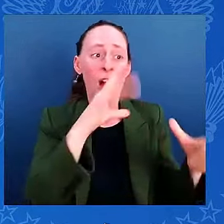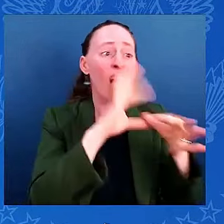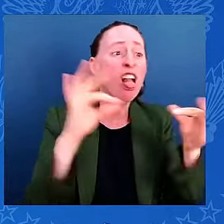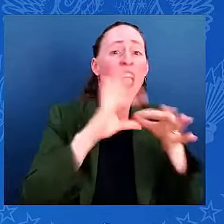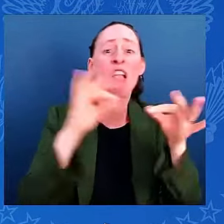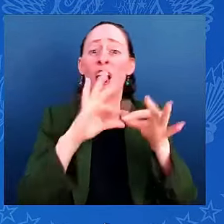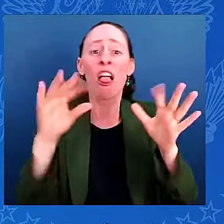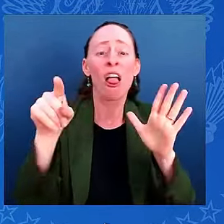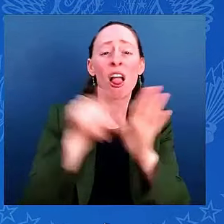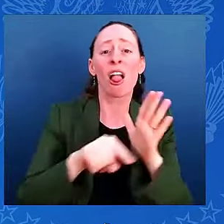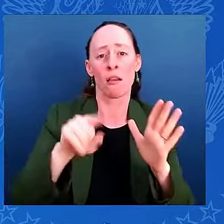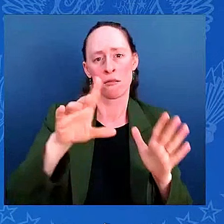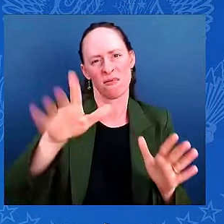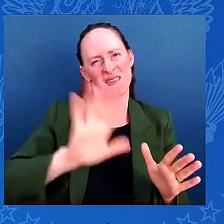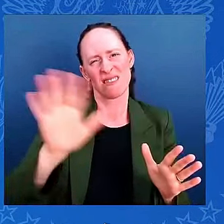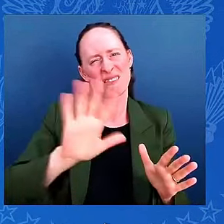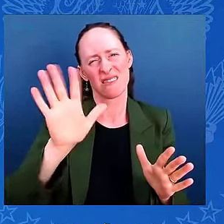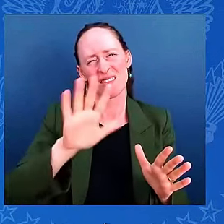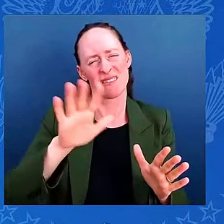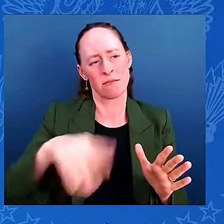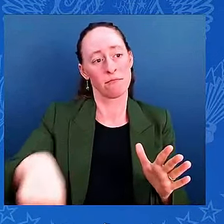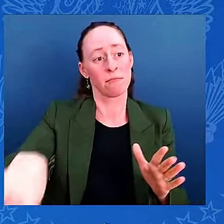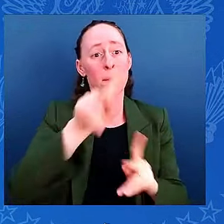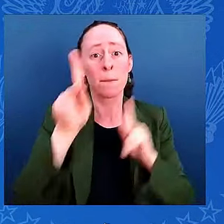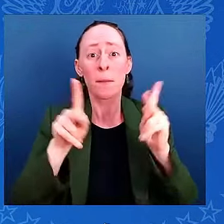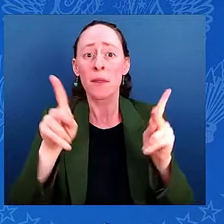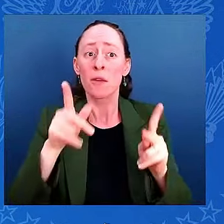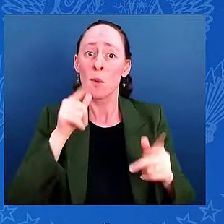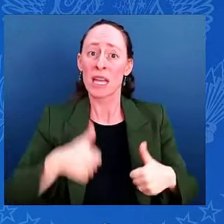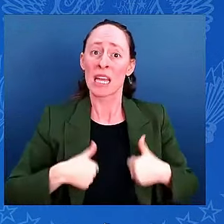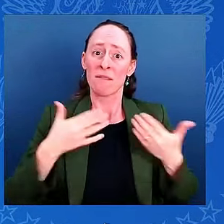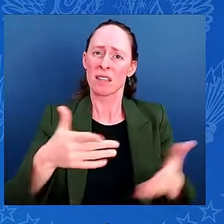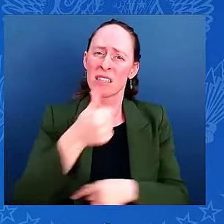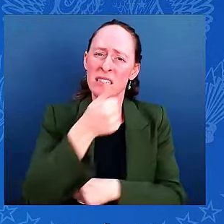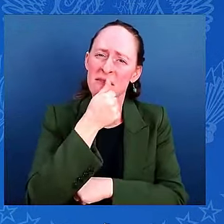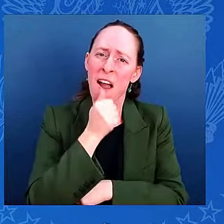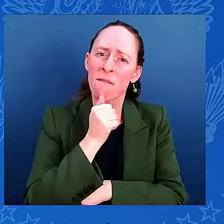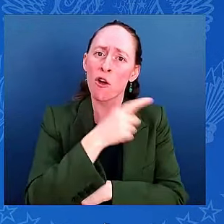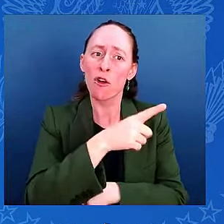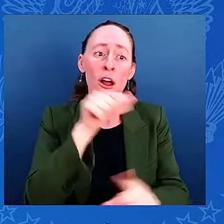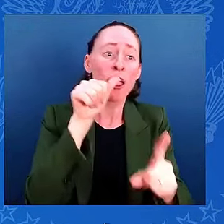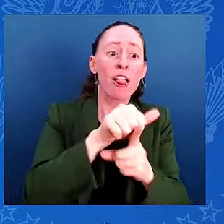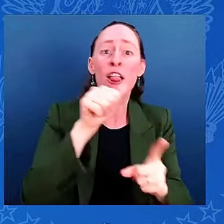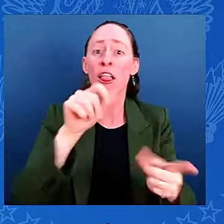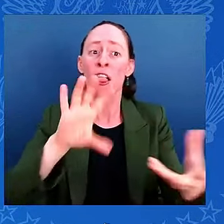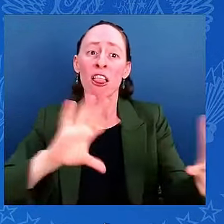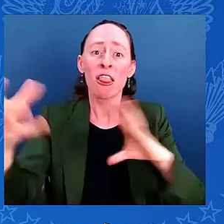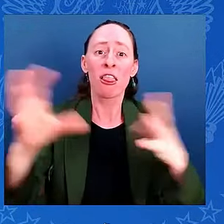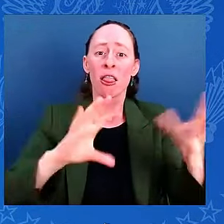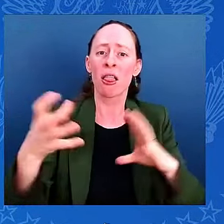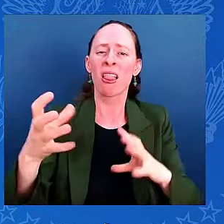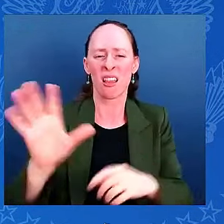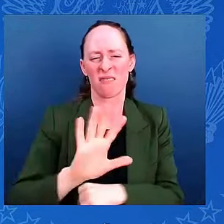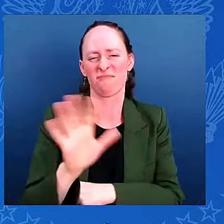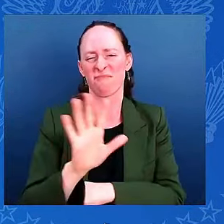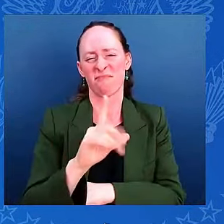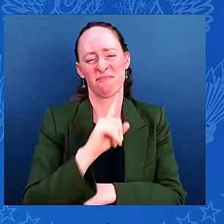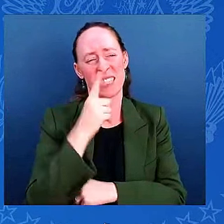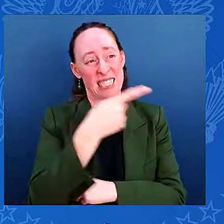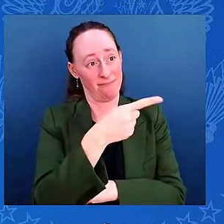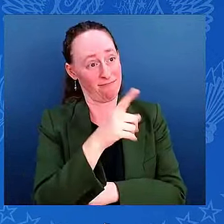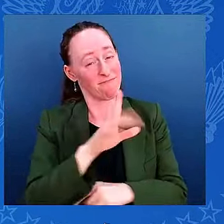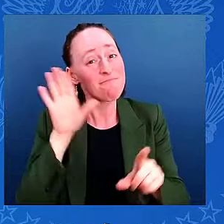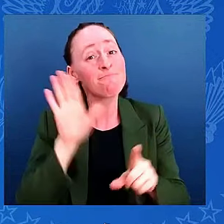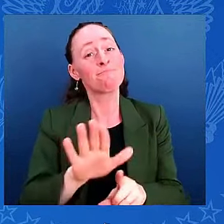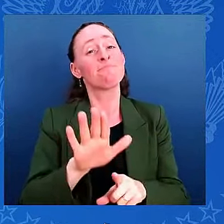Quite frankly, these lies are un-American and there is simply no place for them. Not now, not ever.